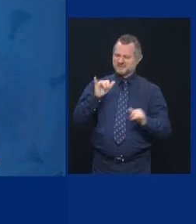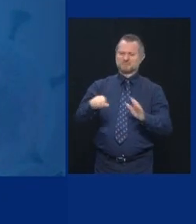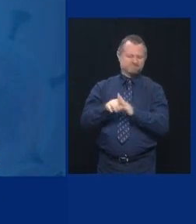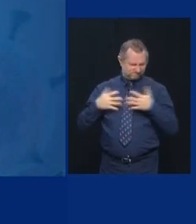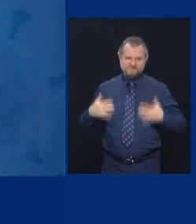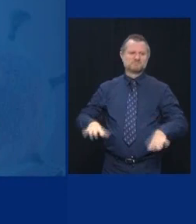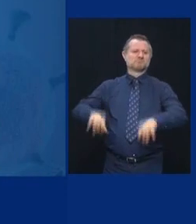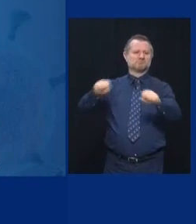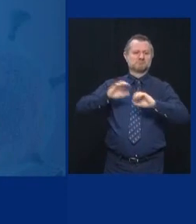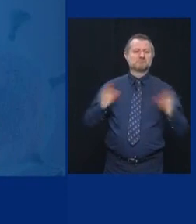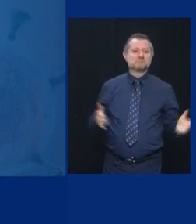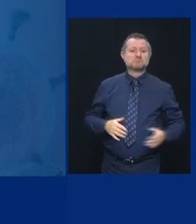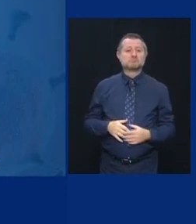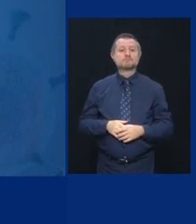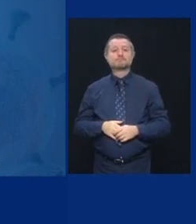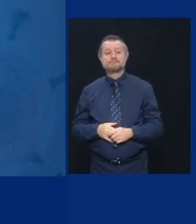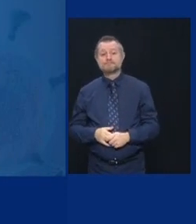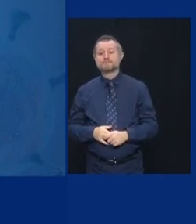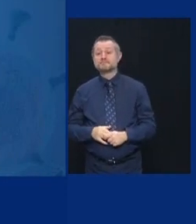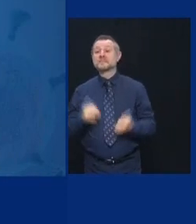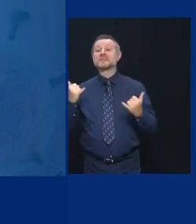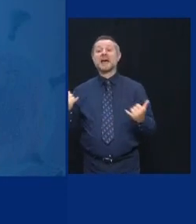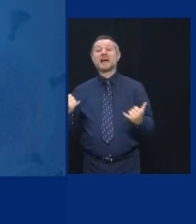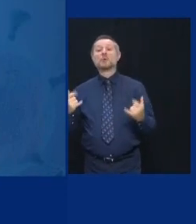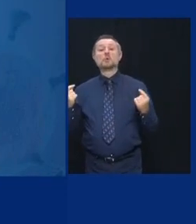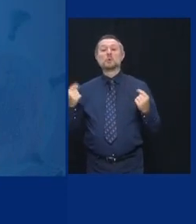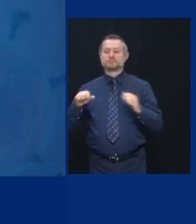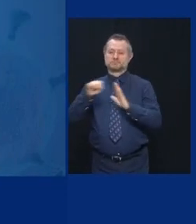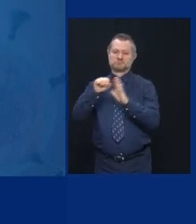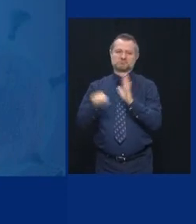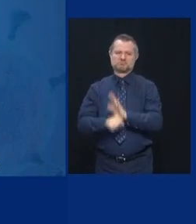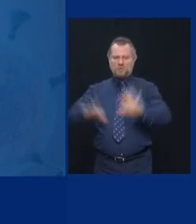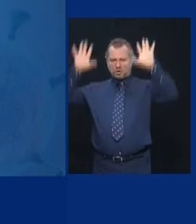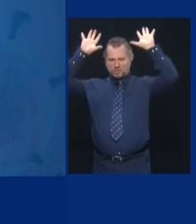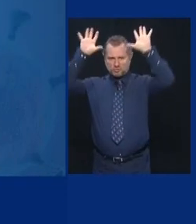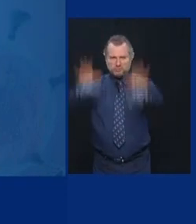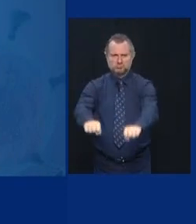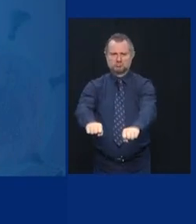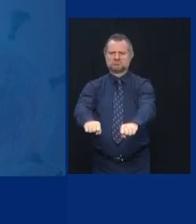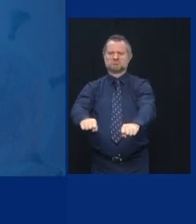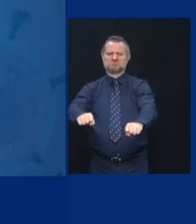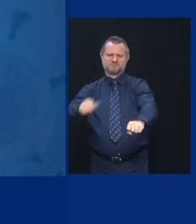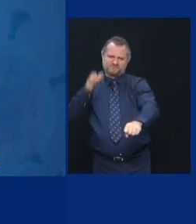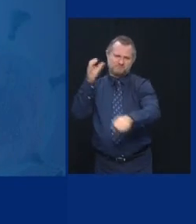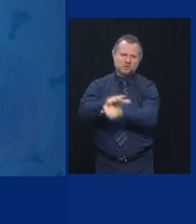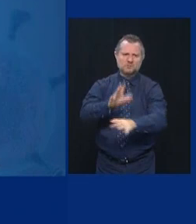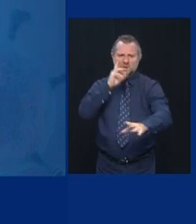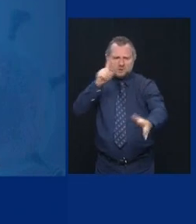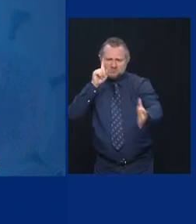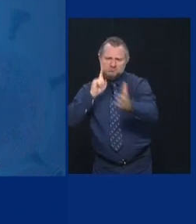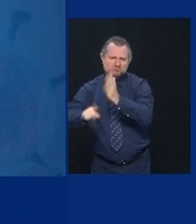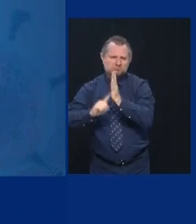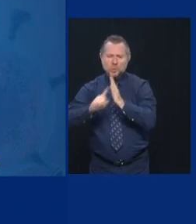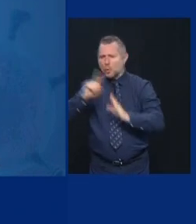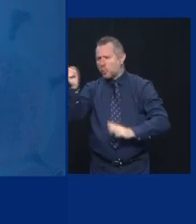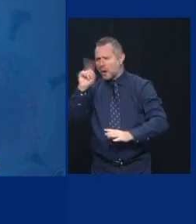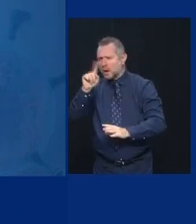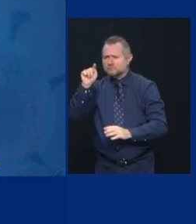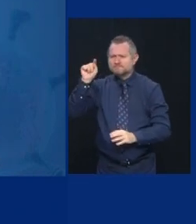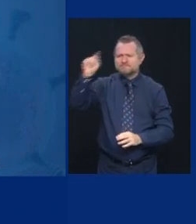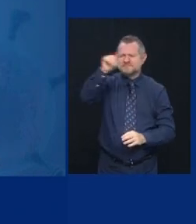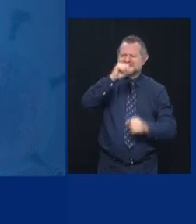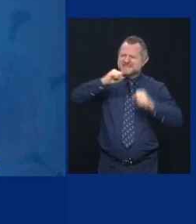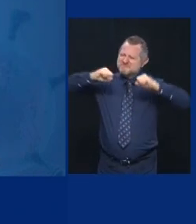The state is going to take over the enforcement oversight in all the hotspot